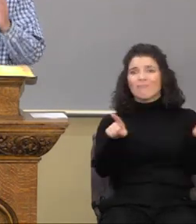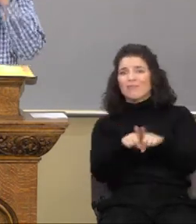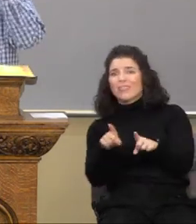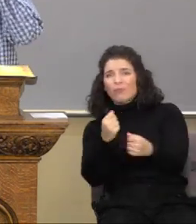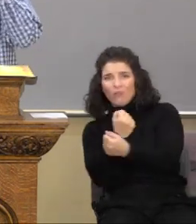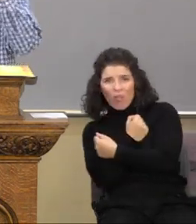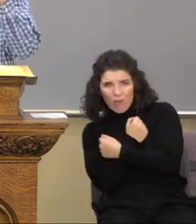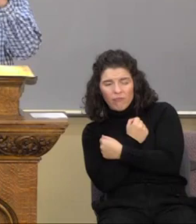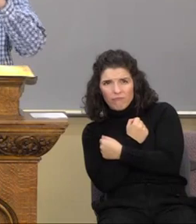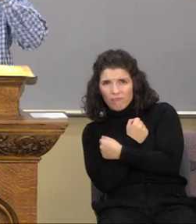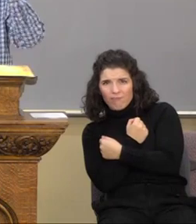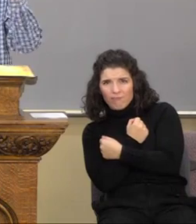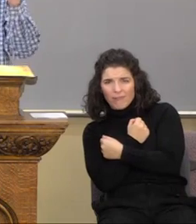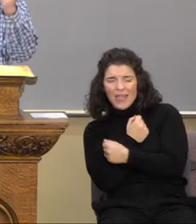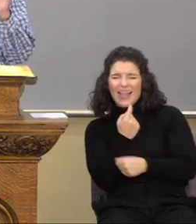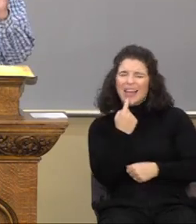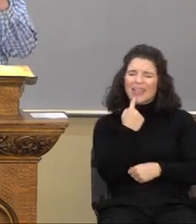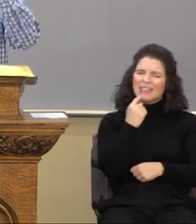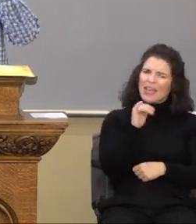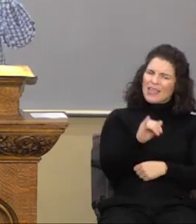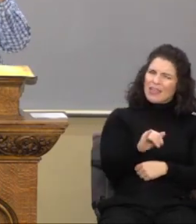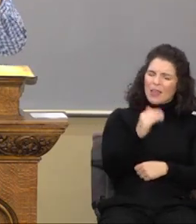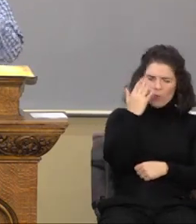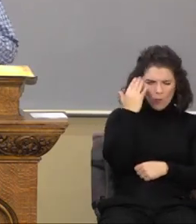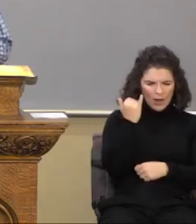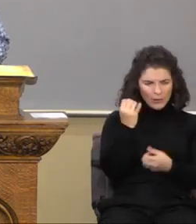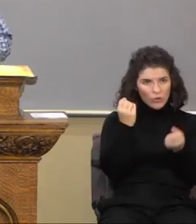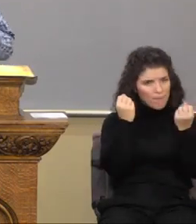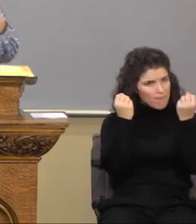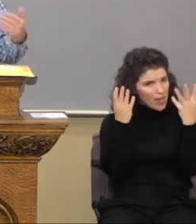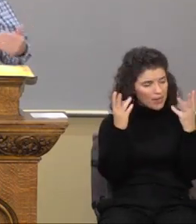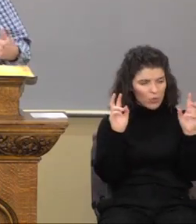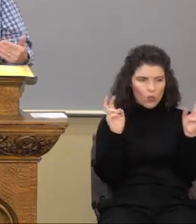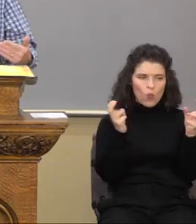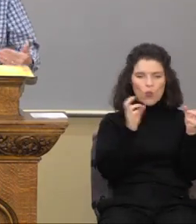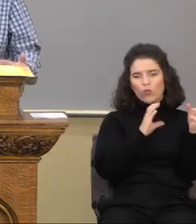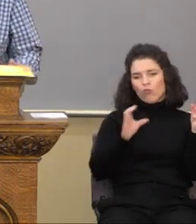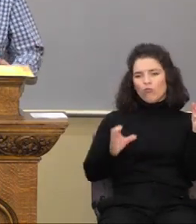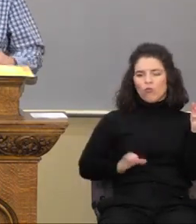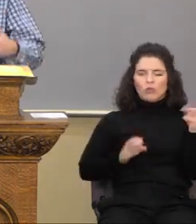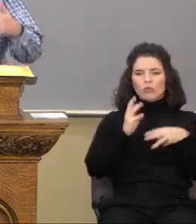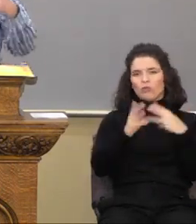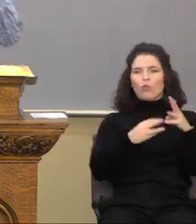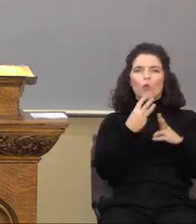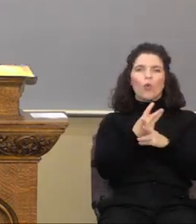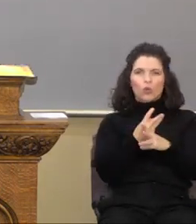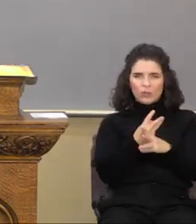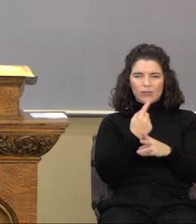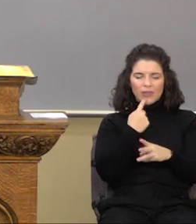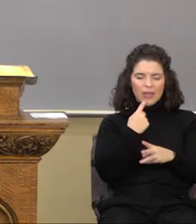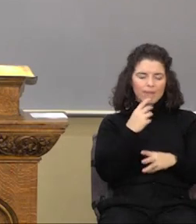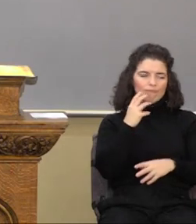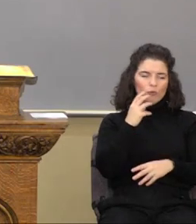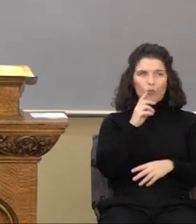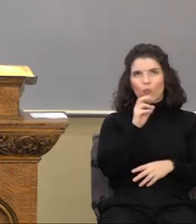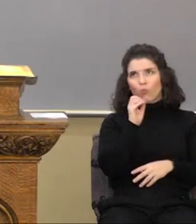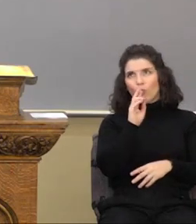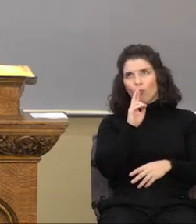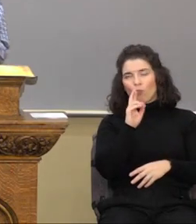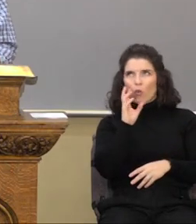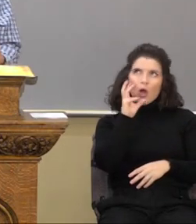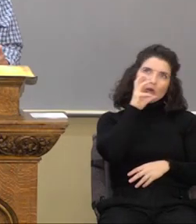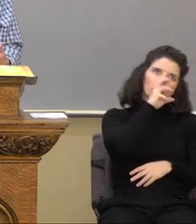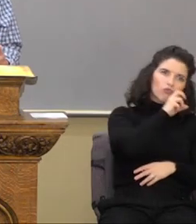I say that because there are many in, quote, Christian them. They would assume when Paul talks about fulfilling the law